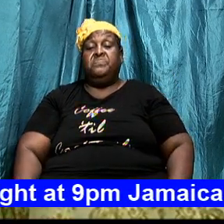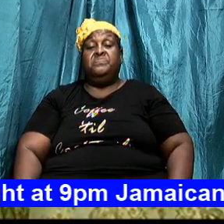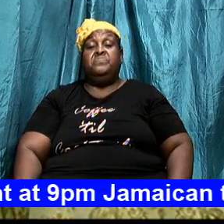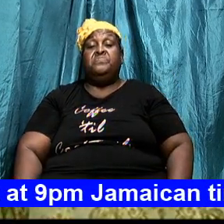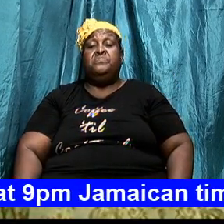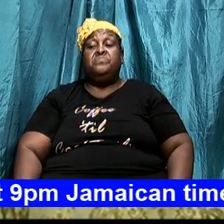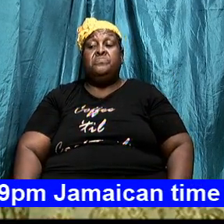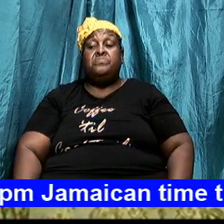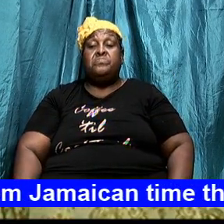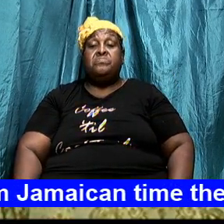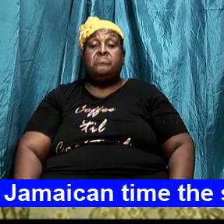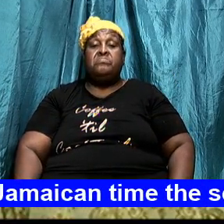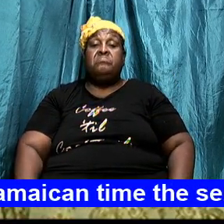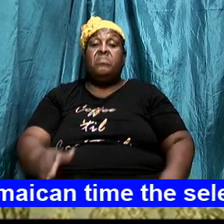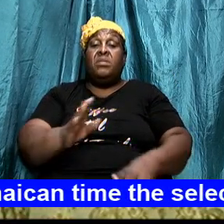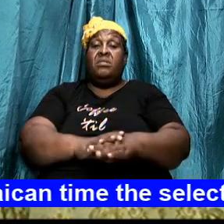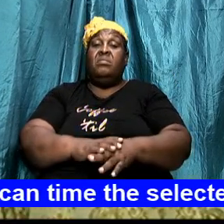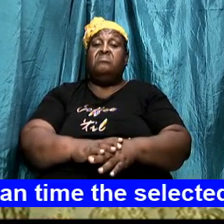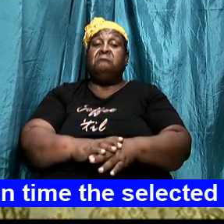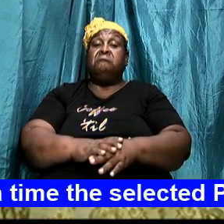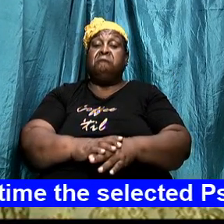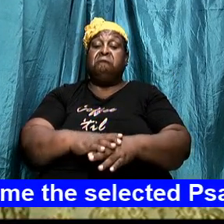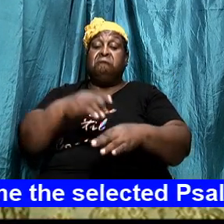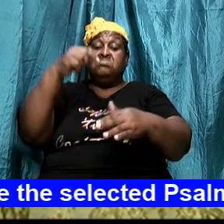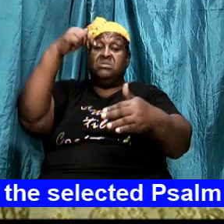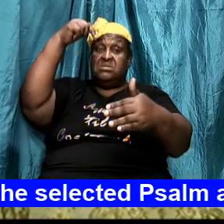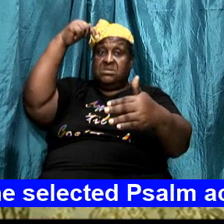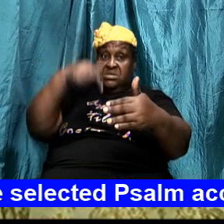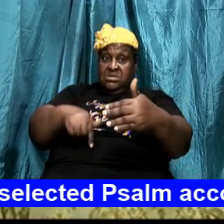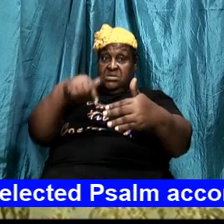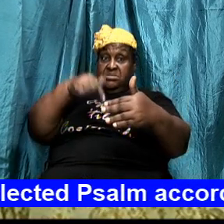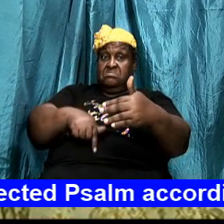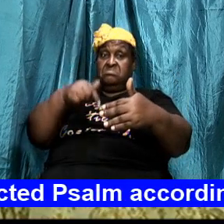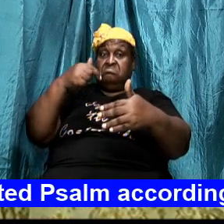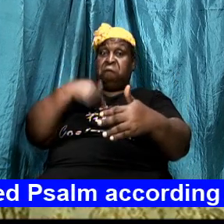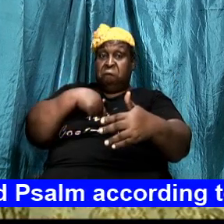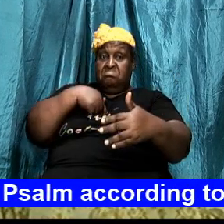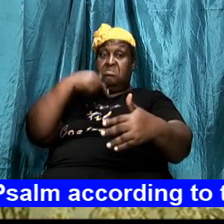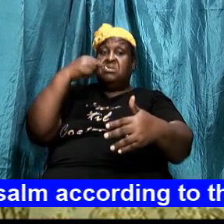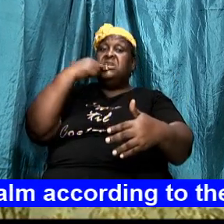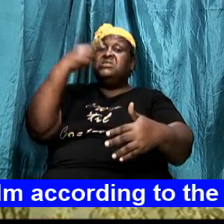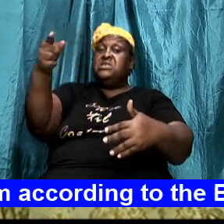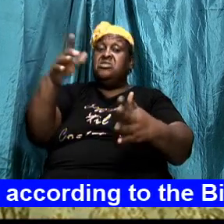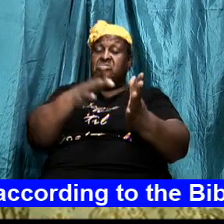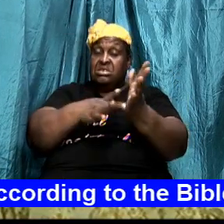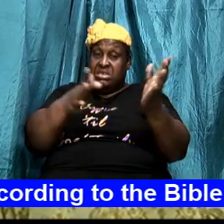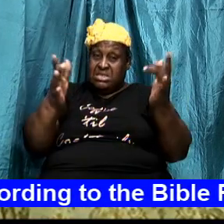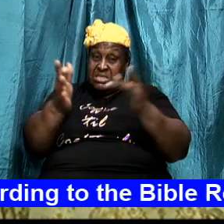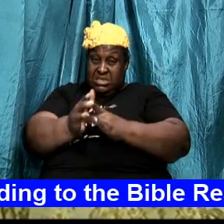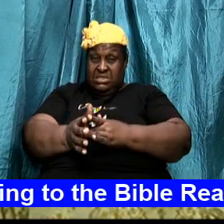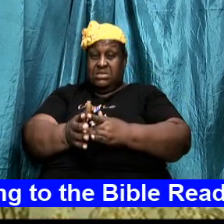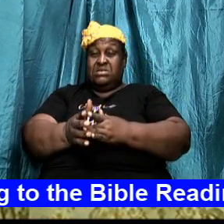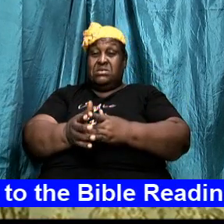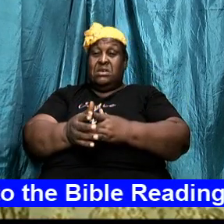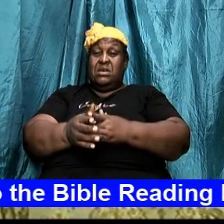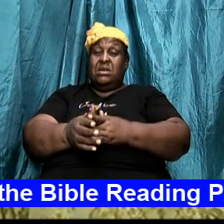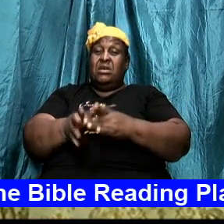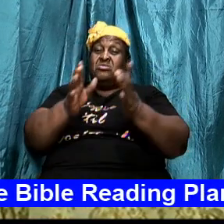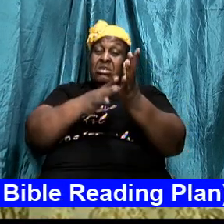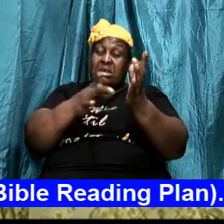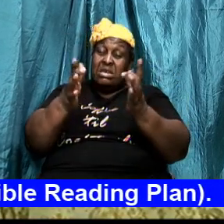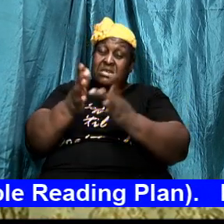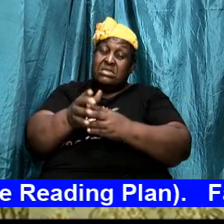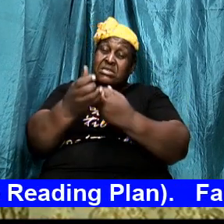because on this side of the line where I am I am saying Jesus I am saying that Jesus saved Jesus